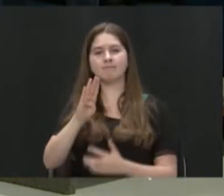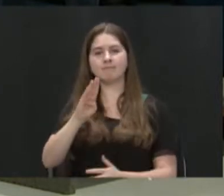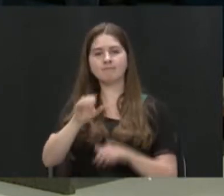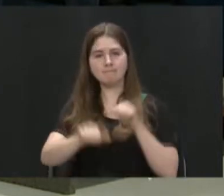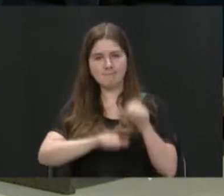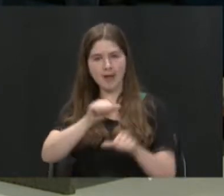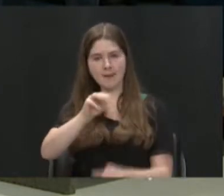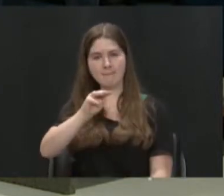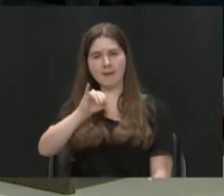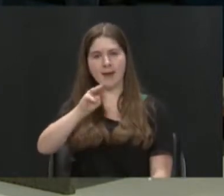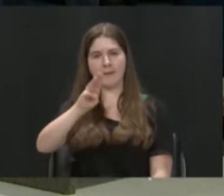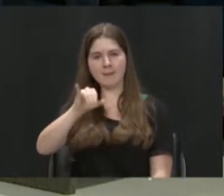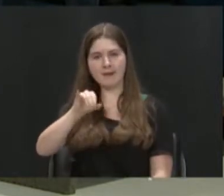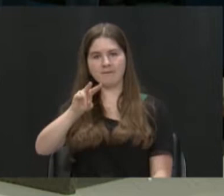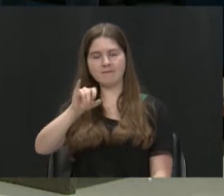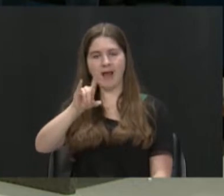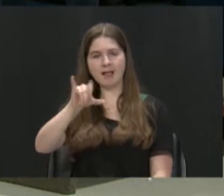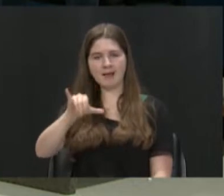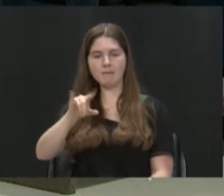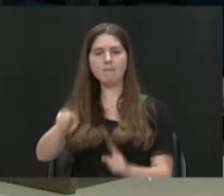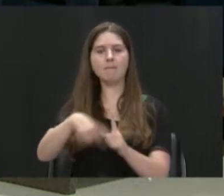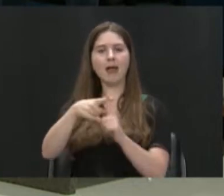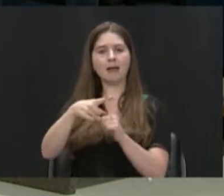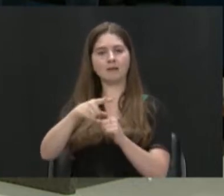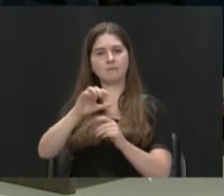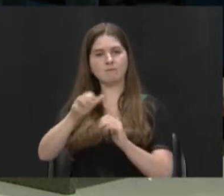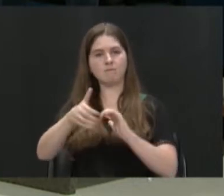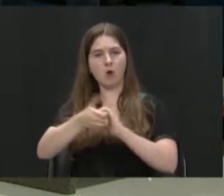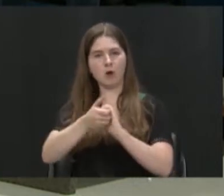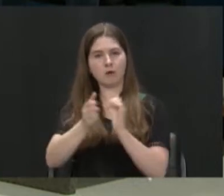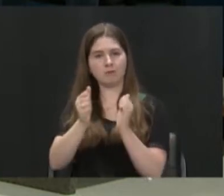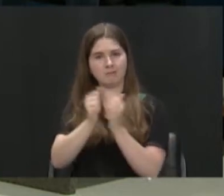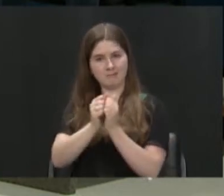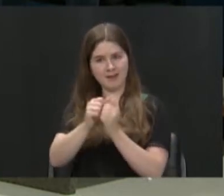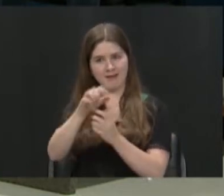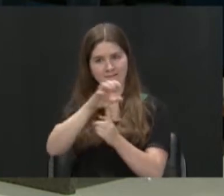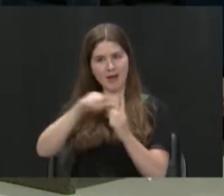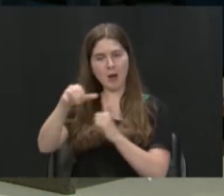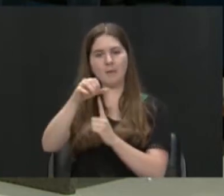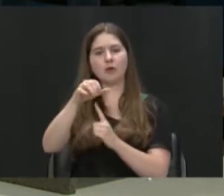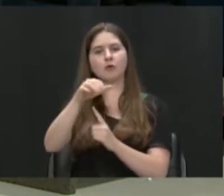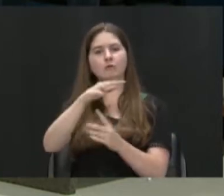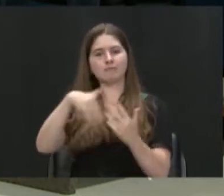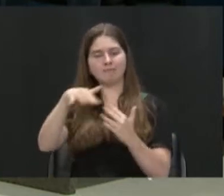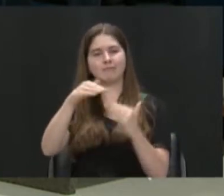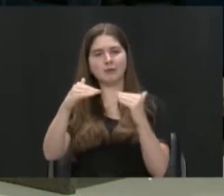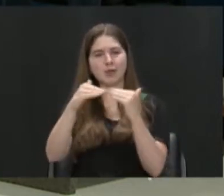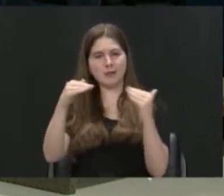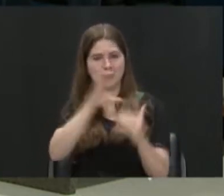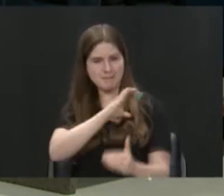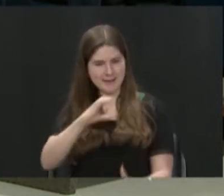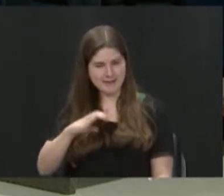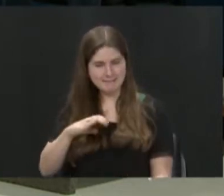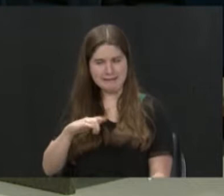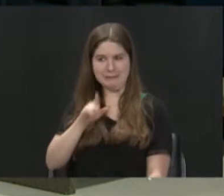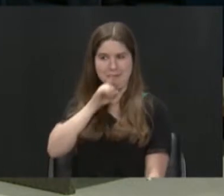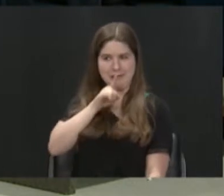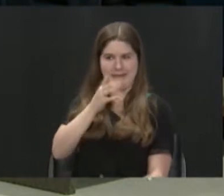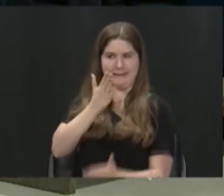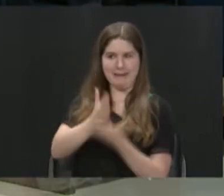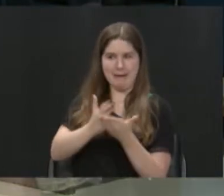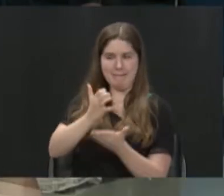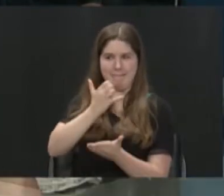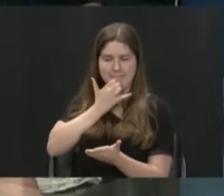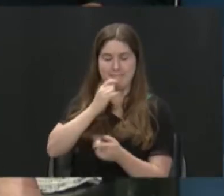for the Environmental as well as the Environmental Justice Academy Steering Committee. I'm sure I got some of those wrong, but thank you and welcome.